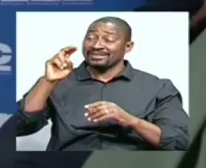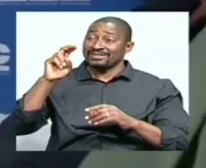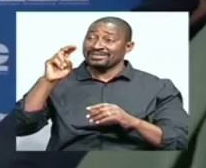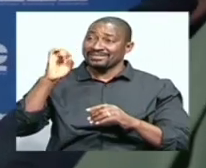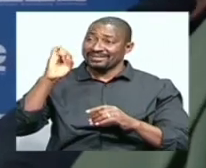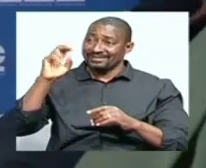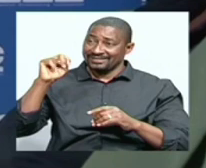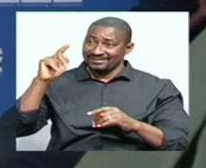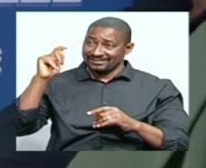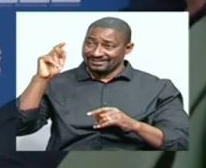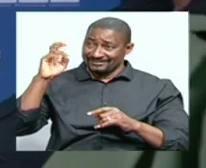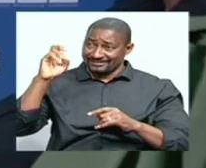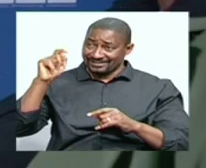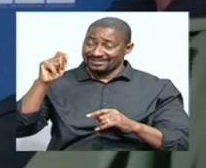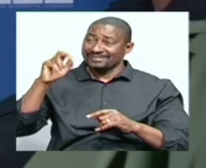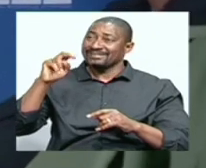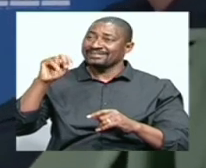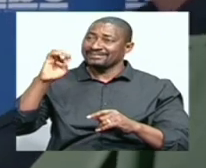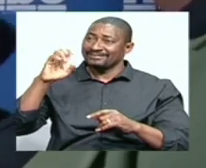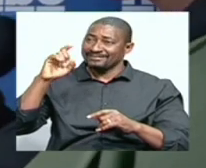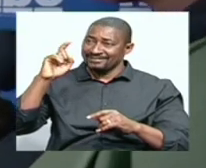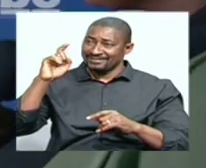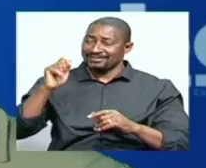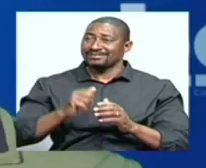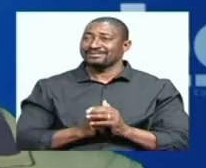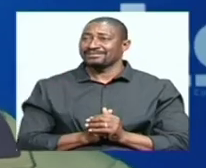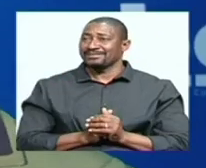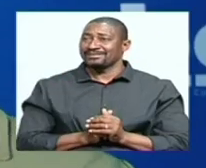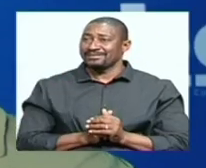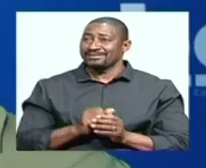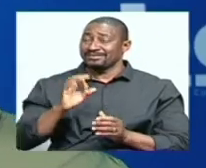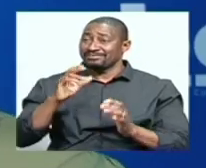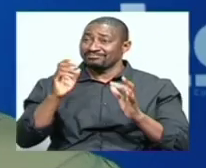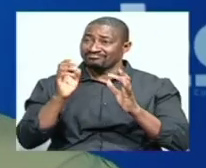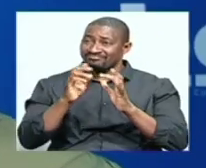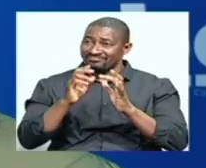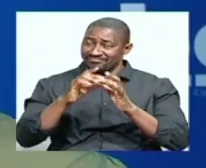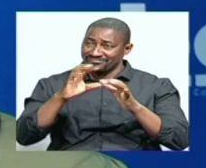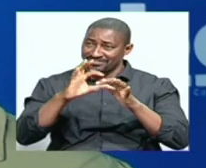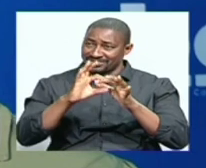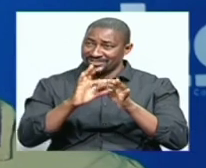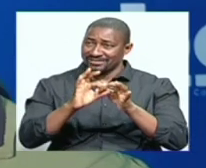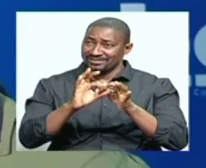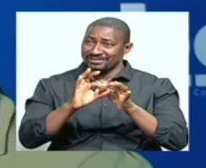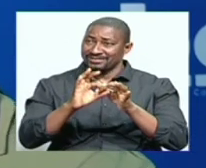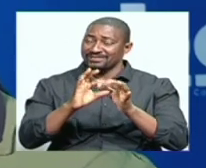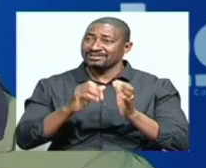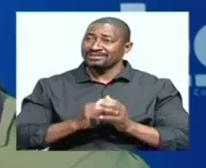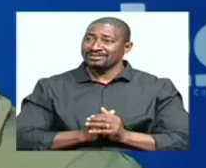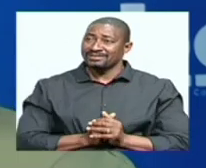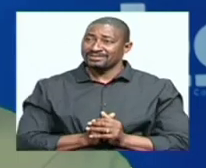theirs, meaning it's ours. Speaking of internet connectivity, maybe it will be a challenge for those that are staying in